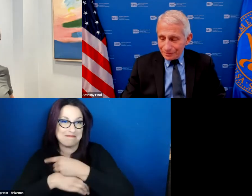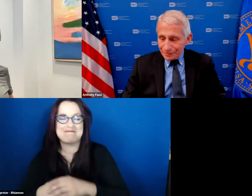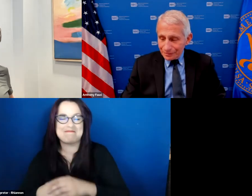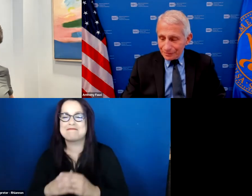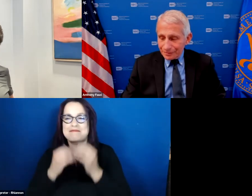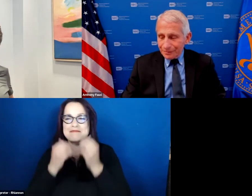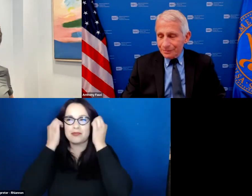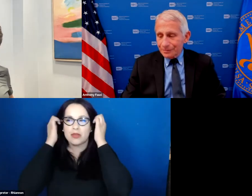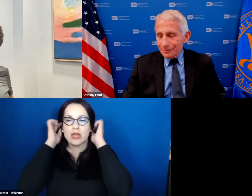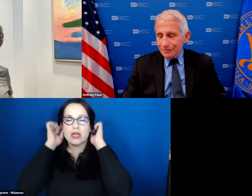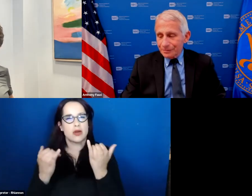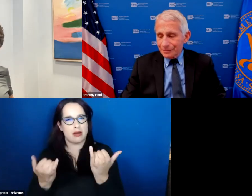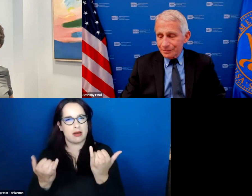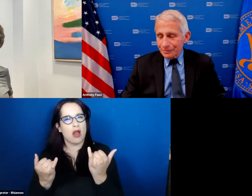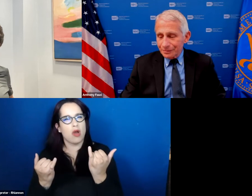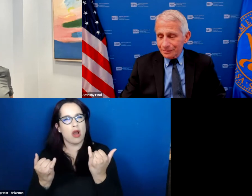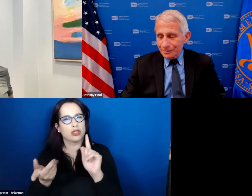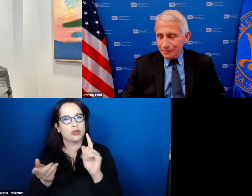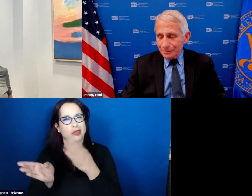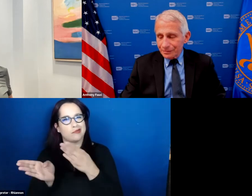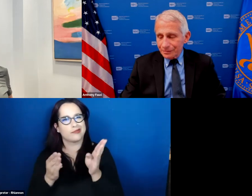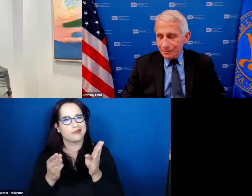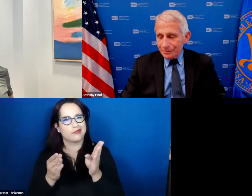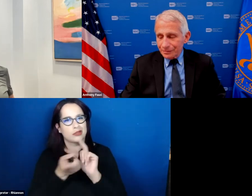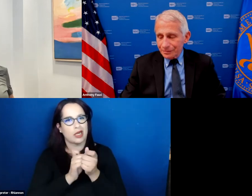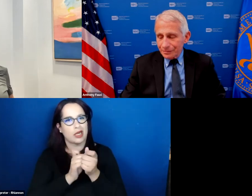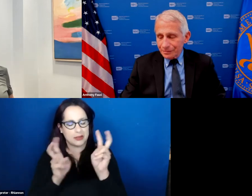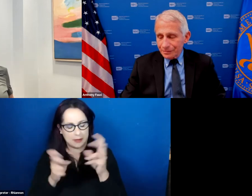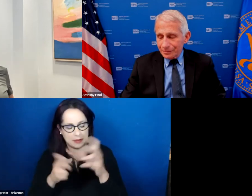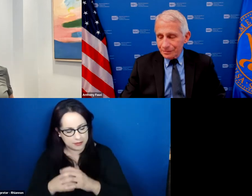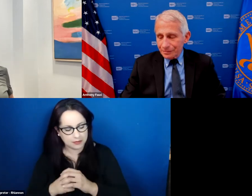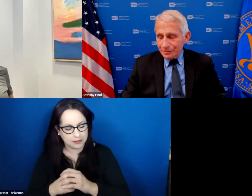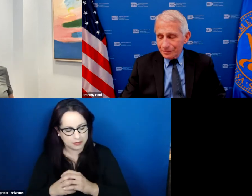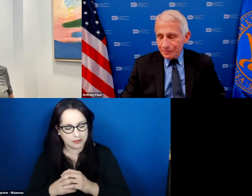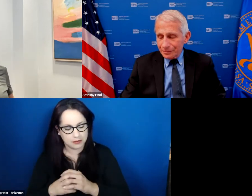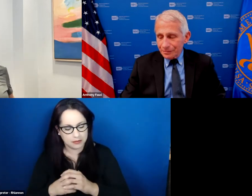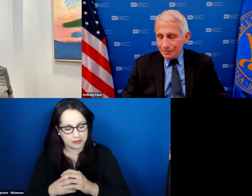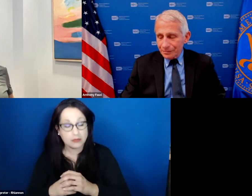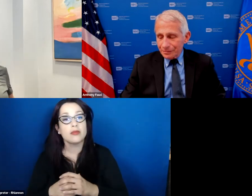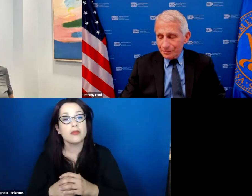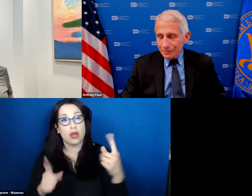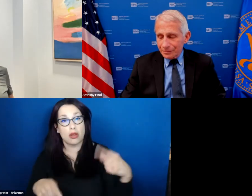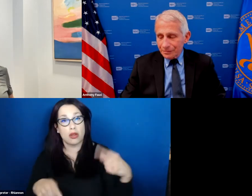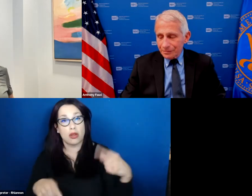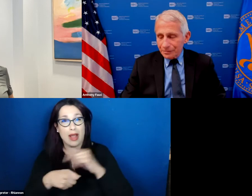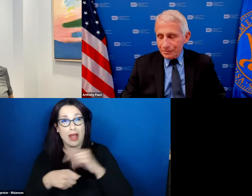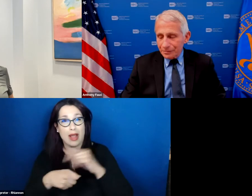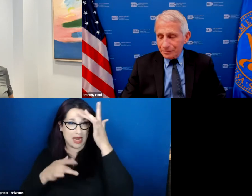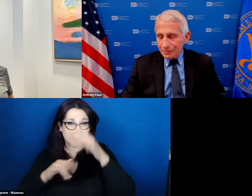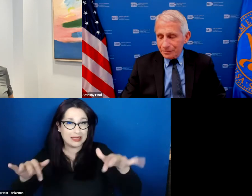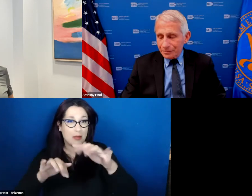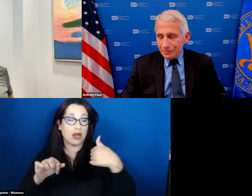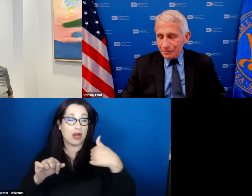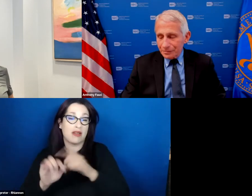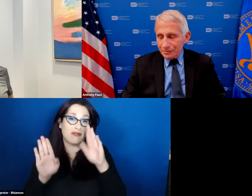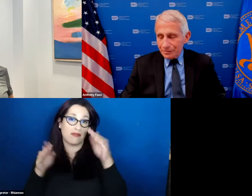a little bit one of the things that we have focused on throughout the pandemic and really predating the pandemic as we looked